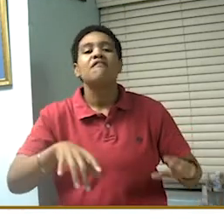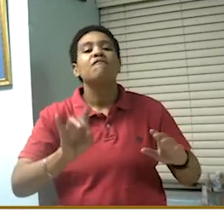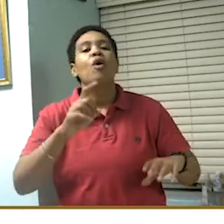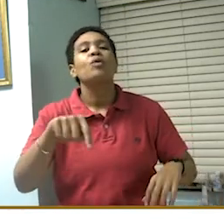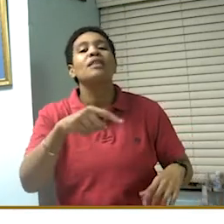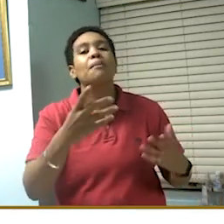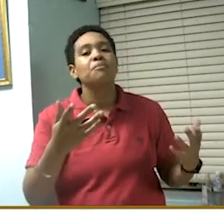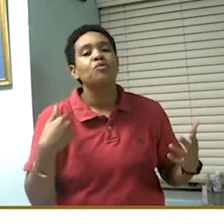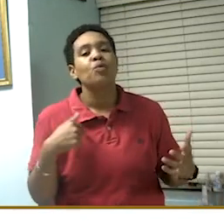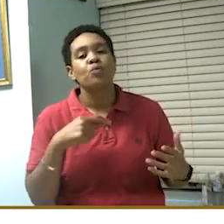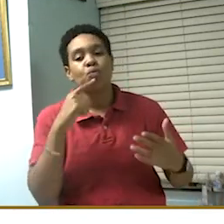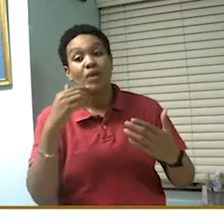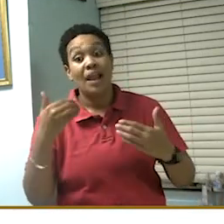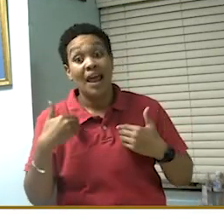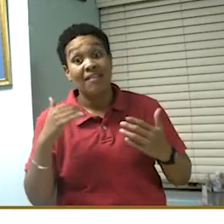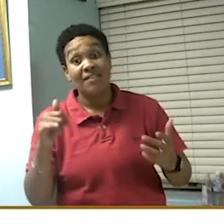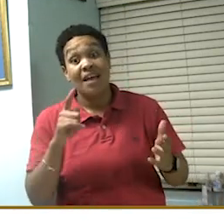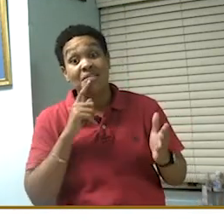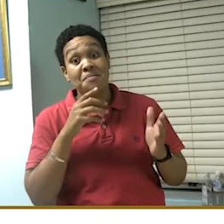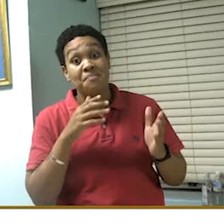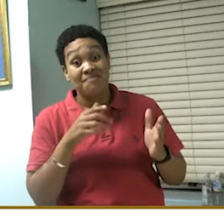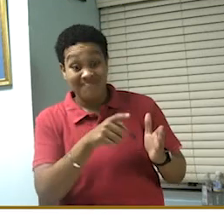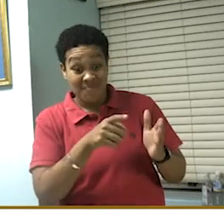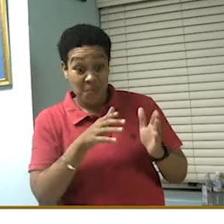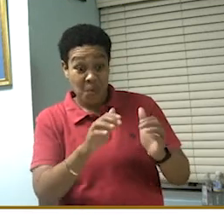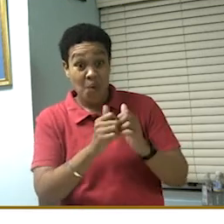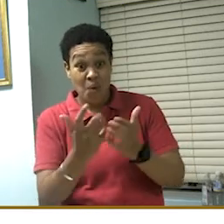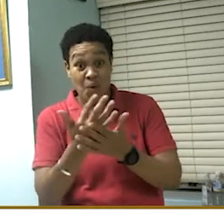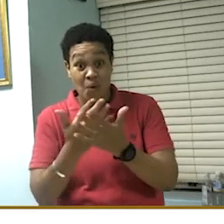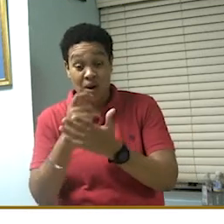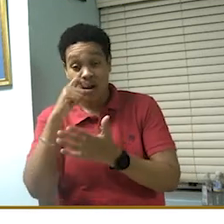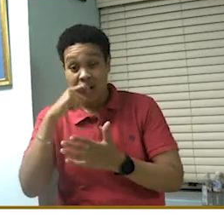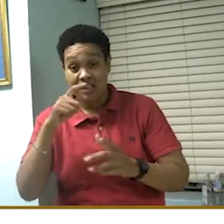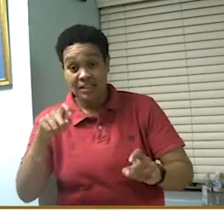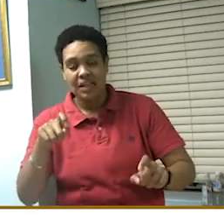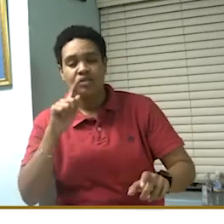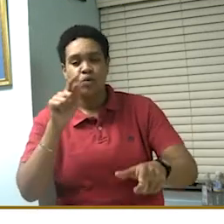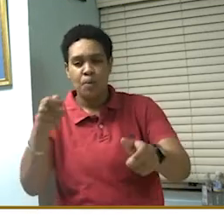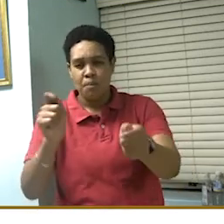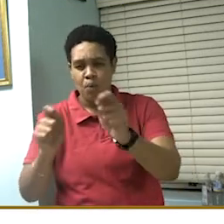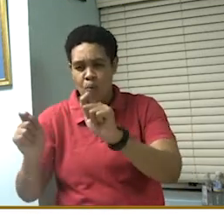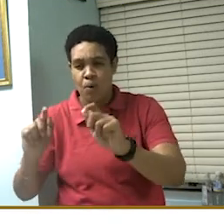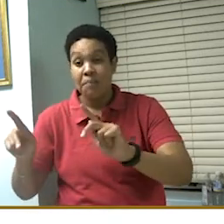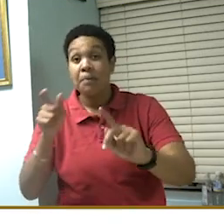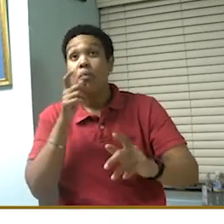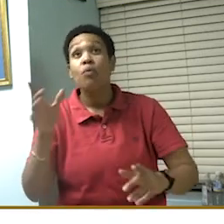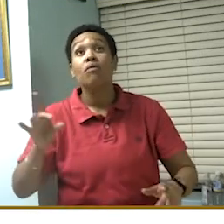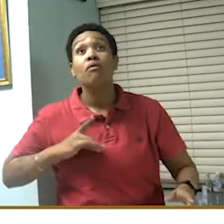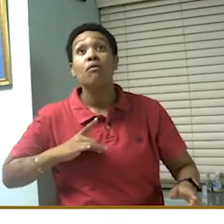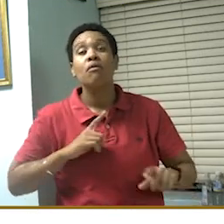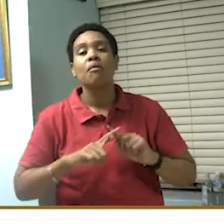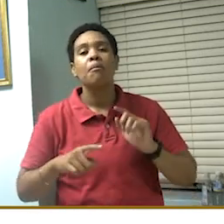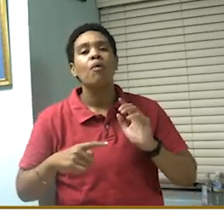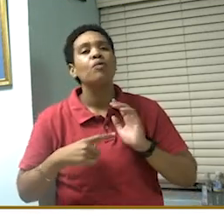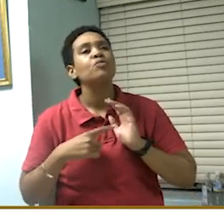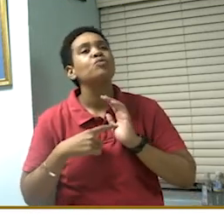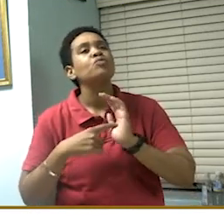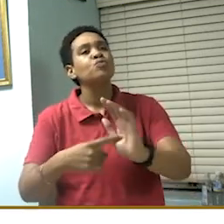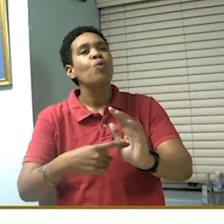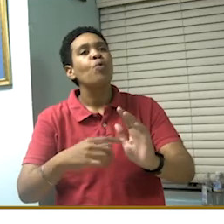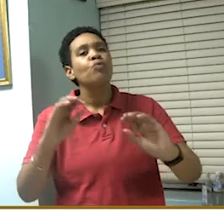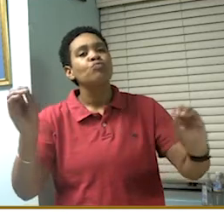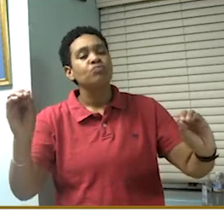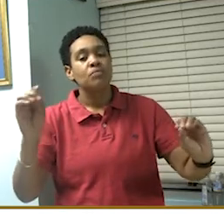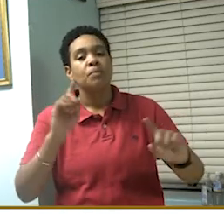found them. that method is the method to pull out persons who may be infectious from the general population.